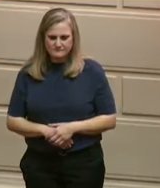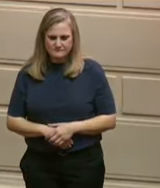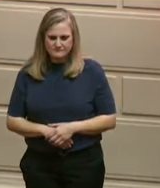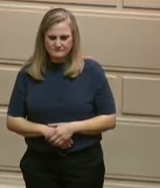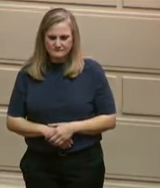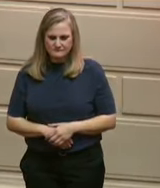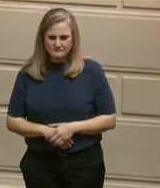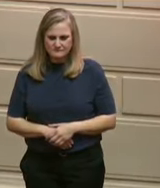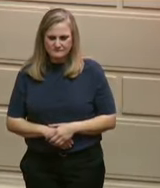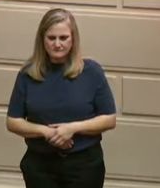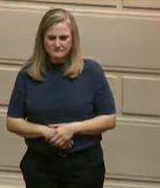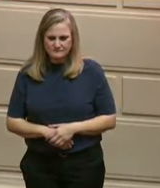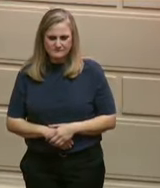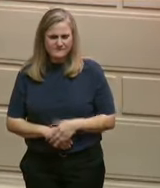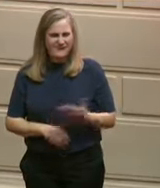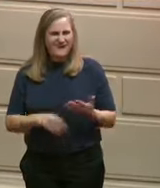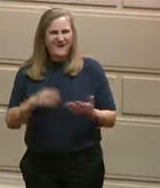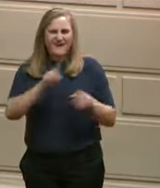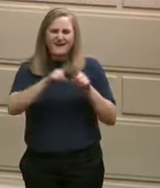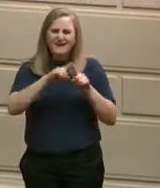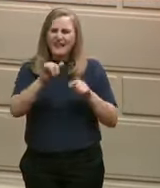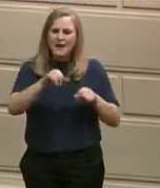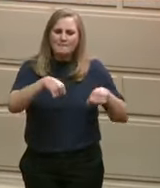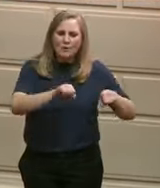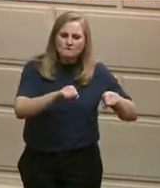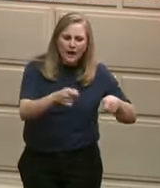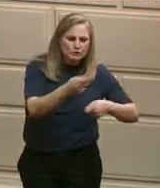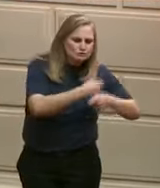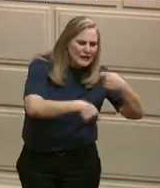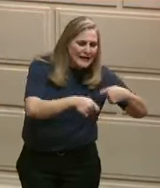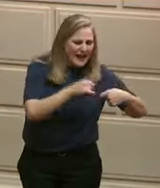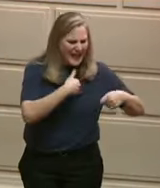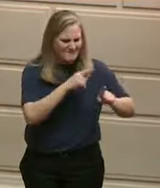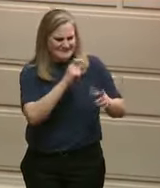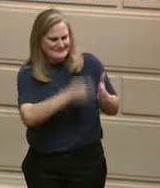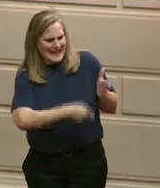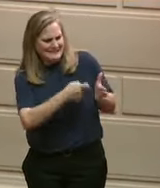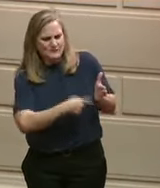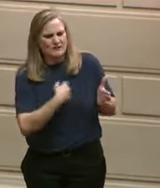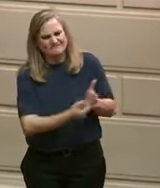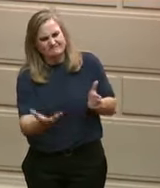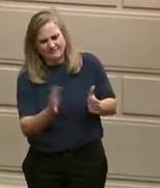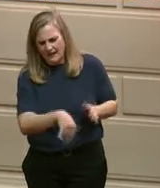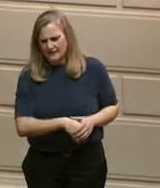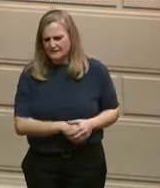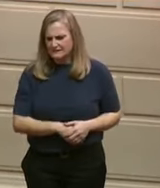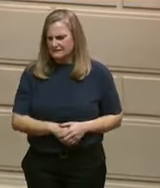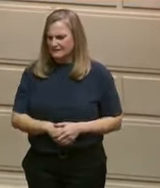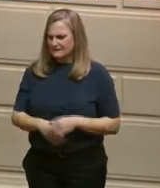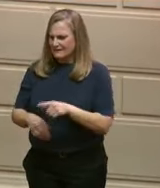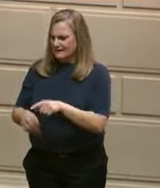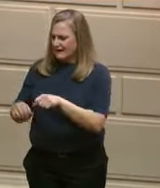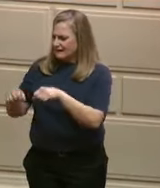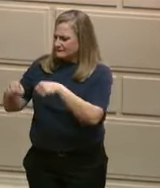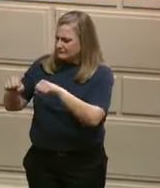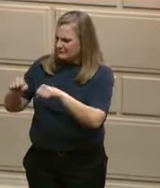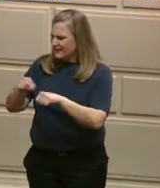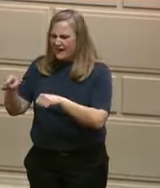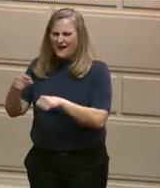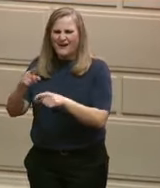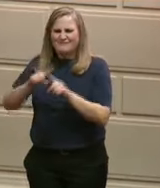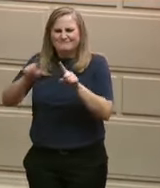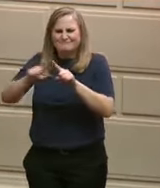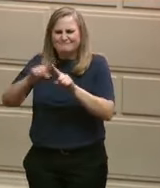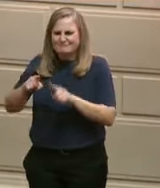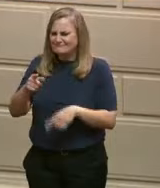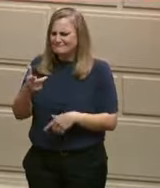from sales tax for the purchase of new motorcycles for all our motorcycle fans out there. We increased access